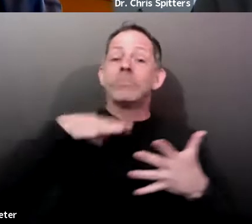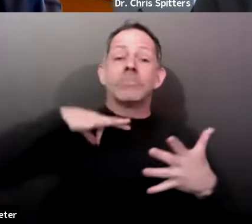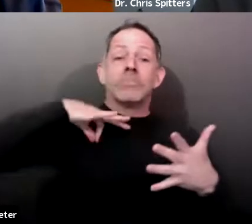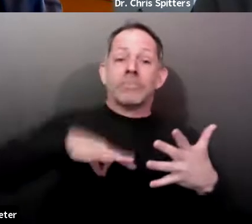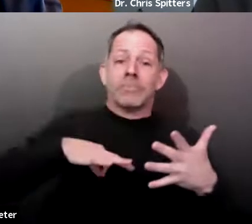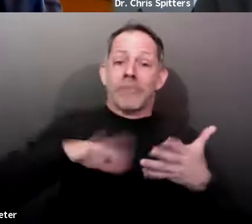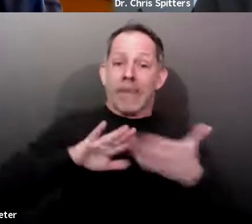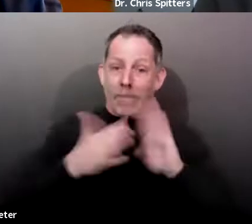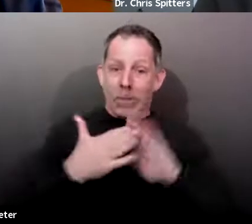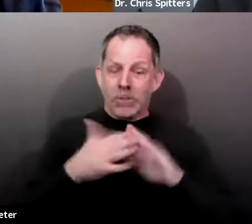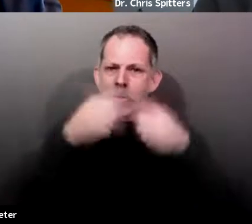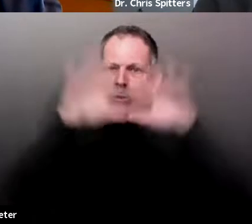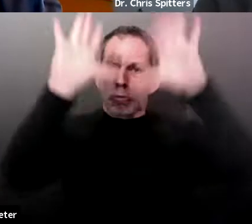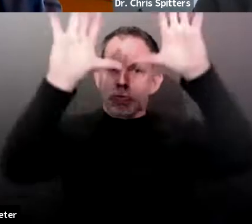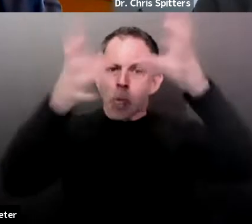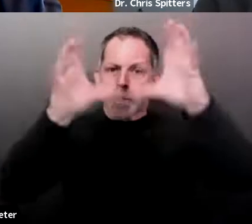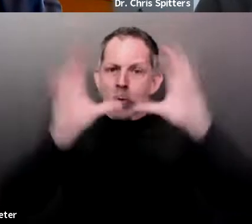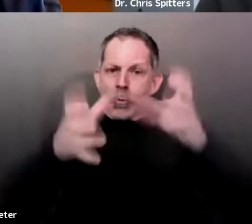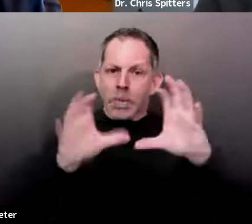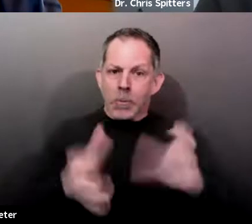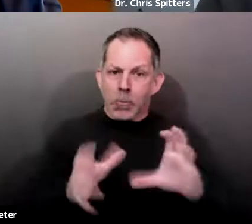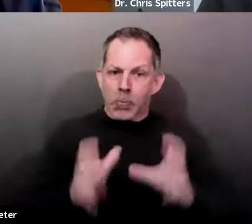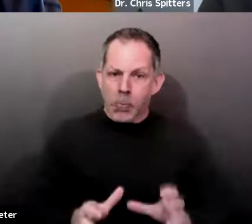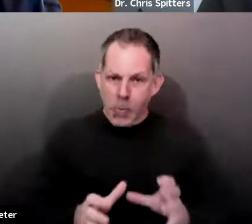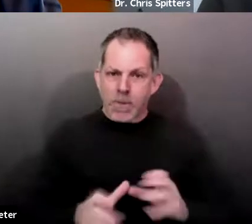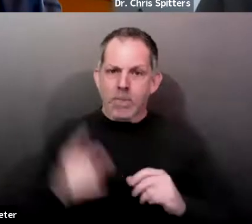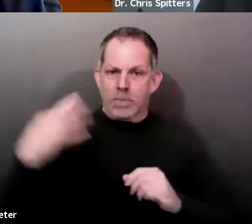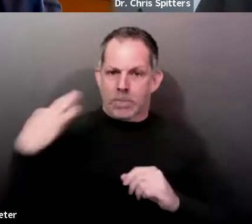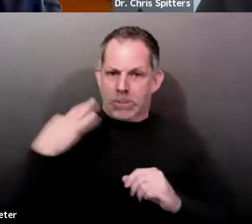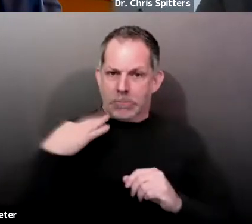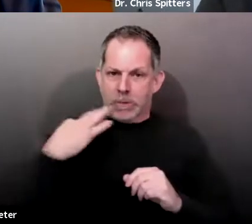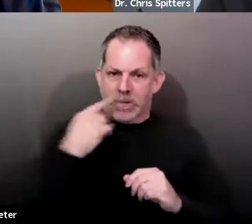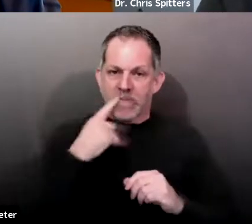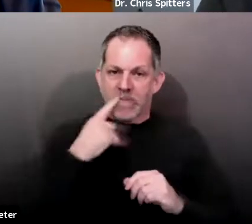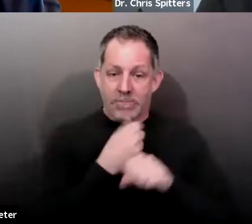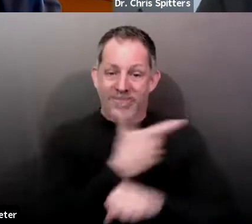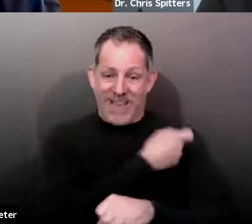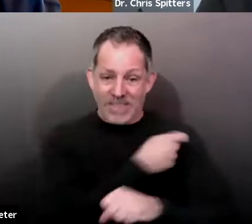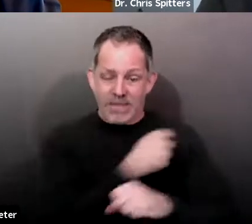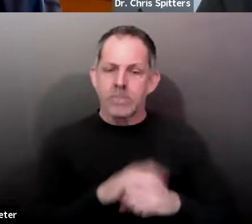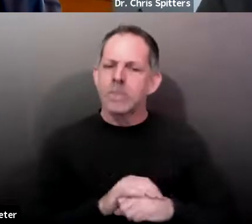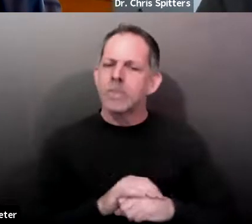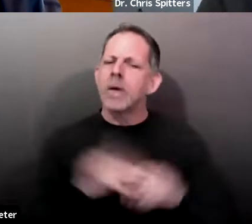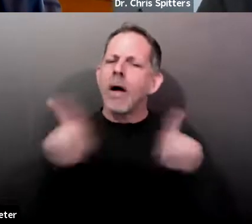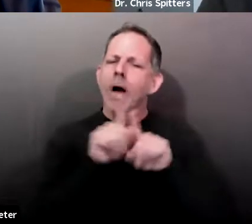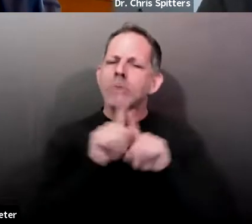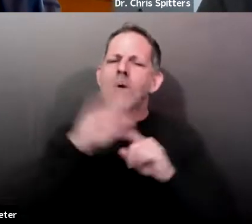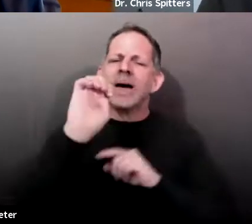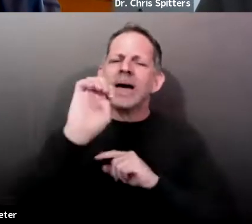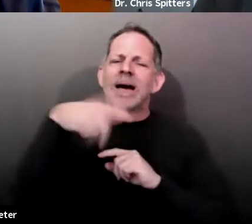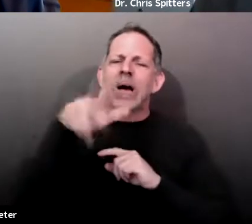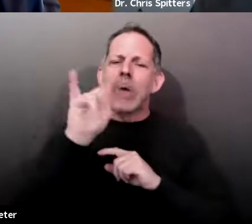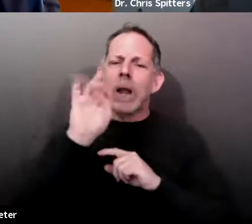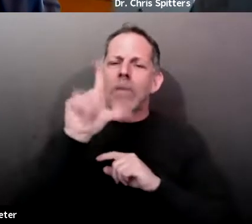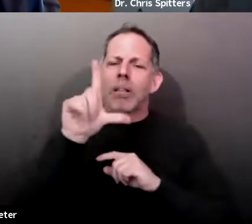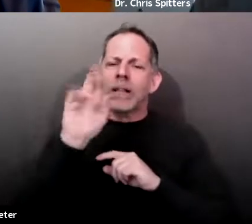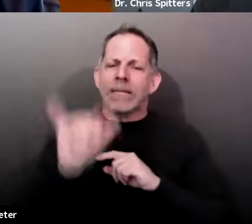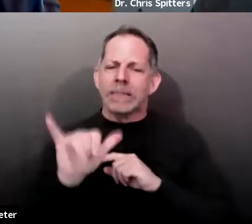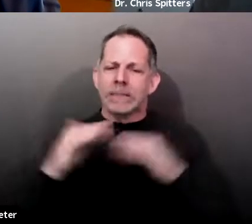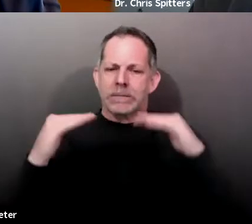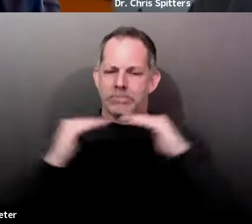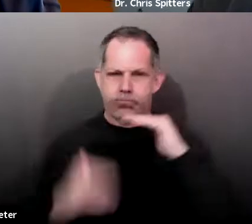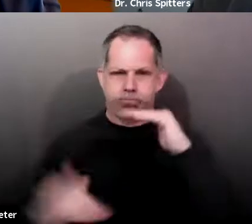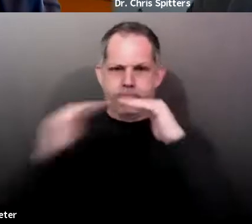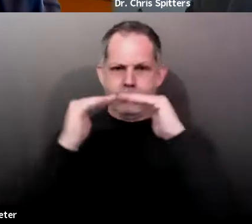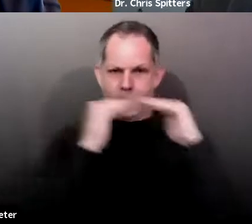uh, um, you know, equally equitably, uh, you know, if we, you know, get too